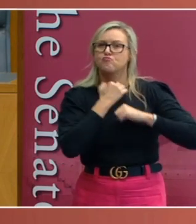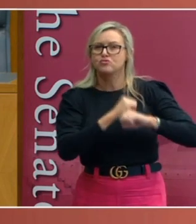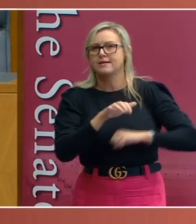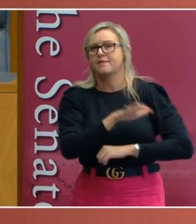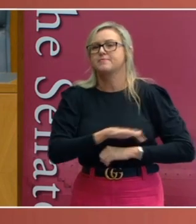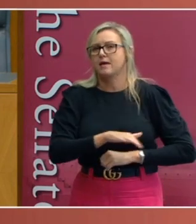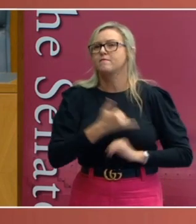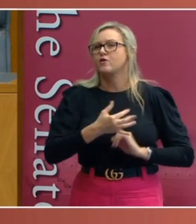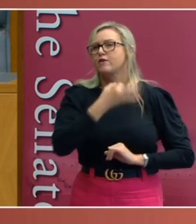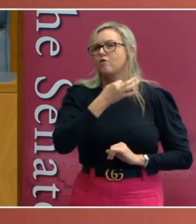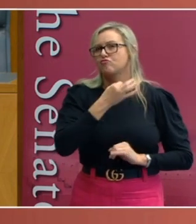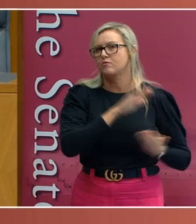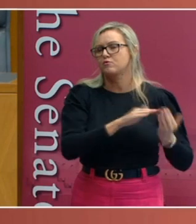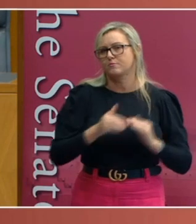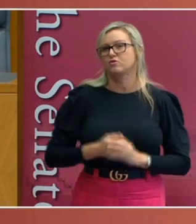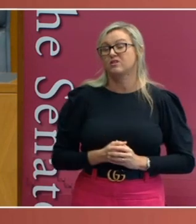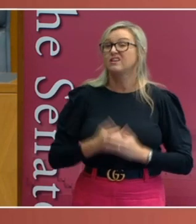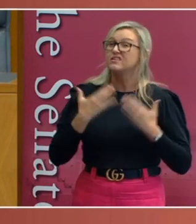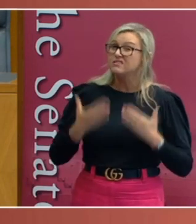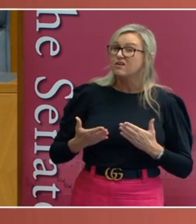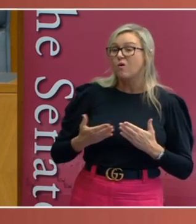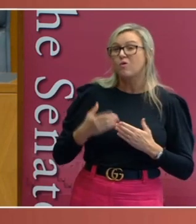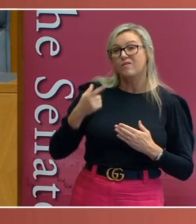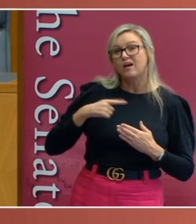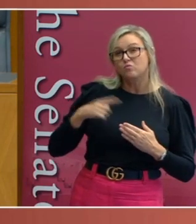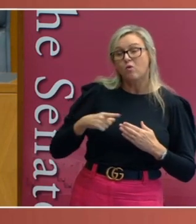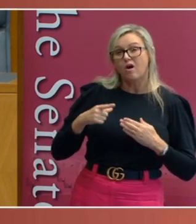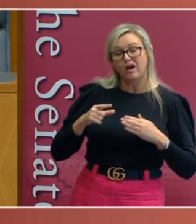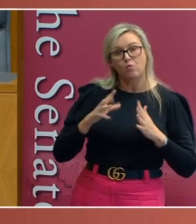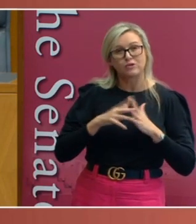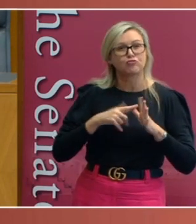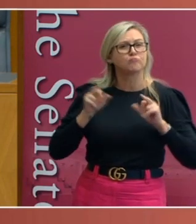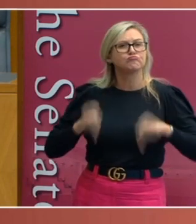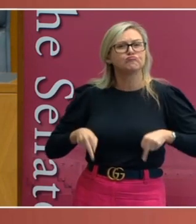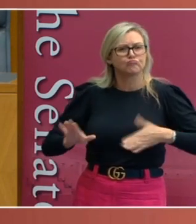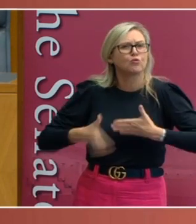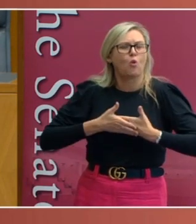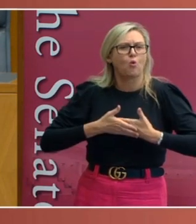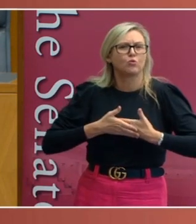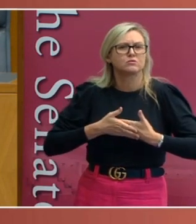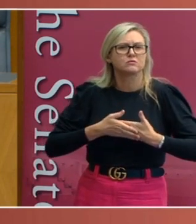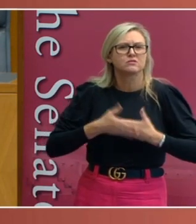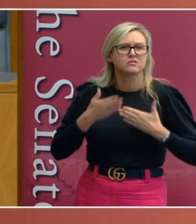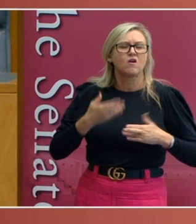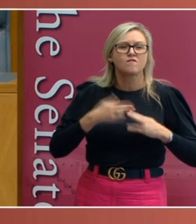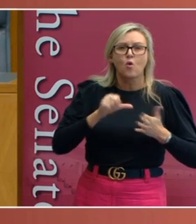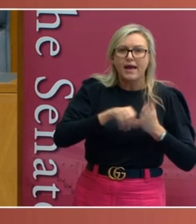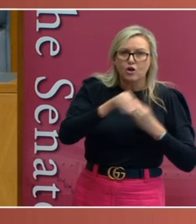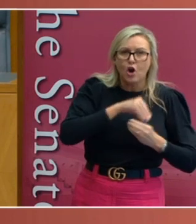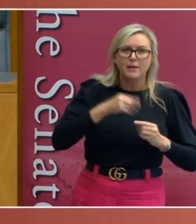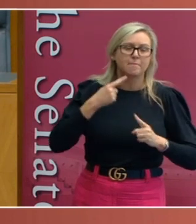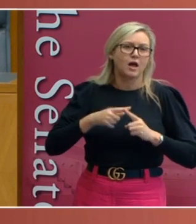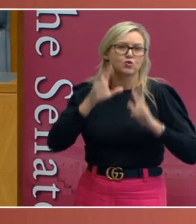reasons for doing it, as well as the more general, slightly more parochial reasons of